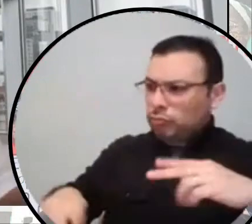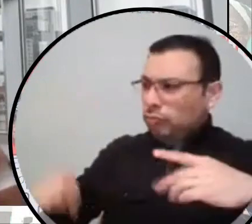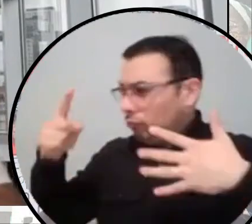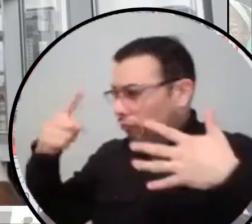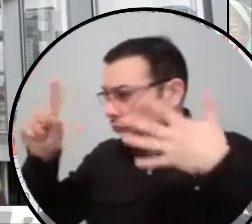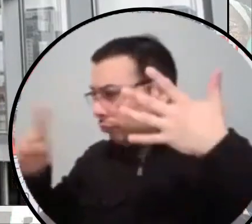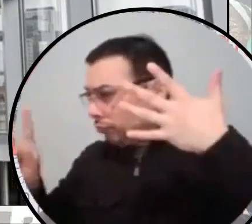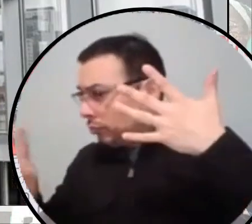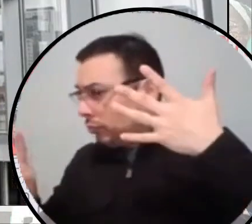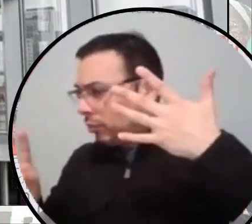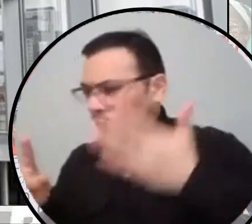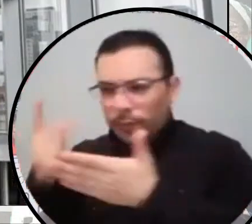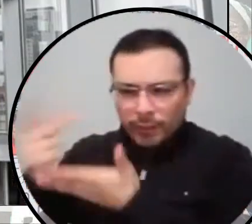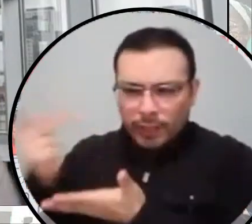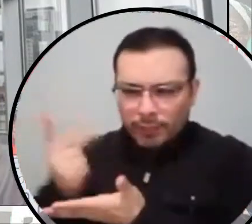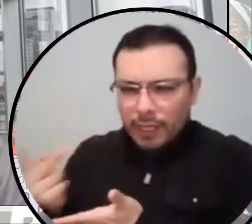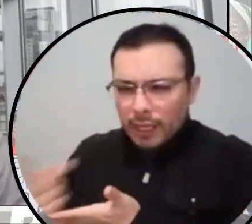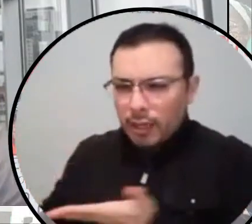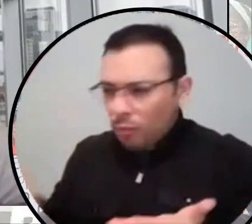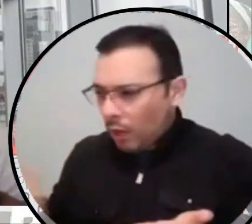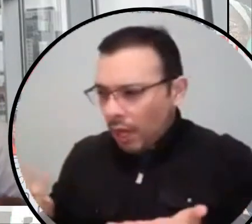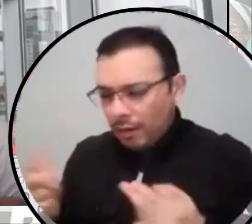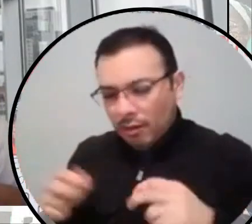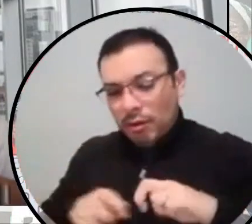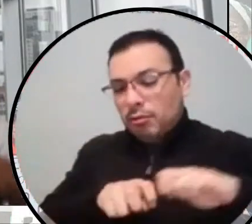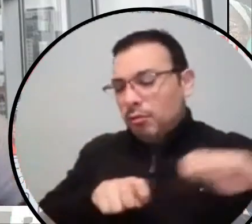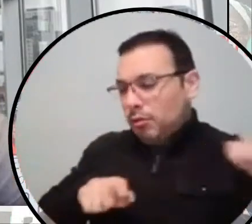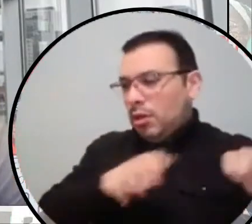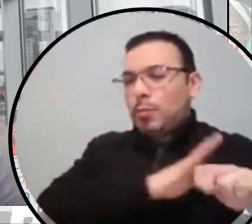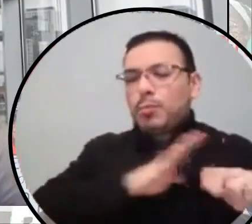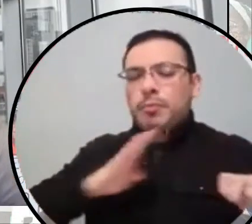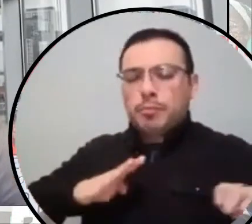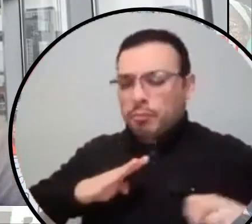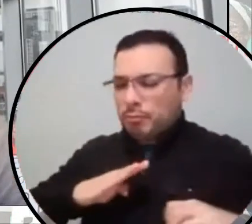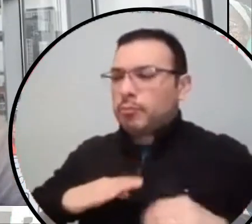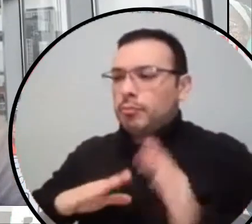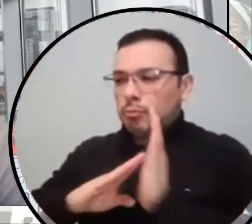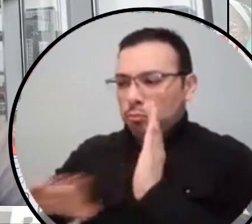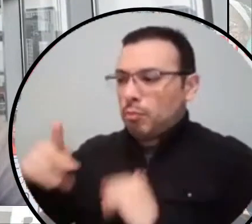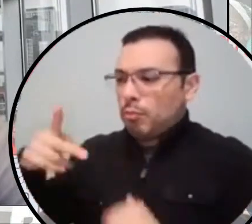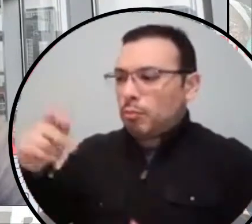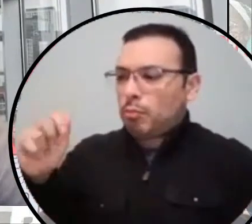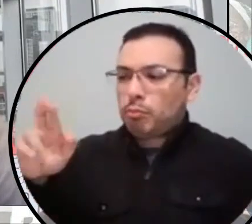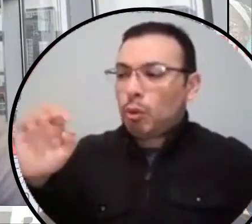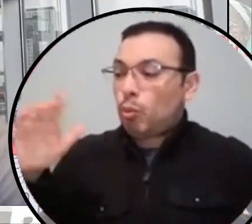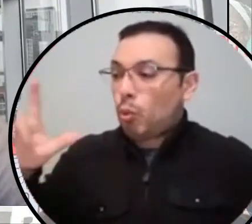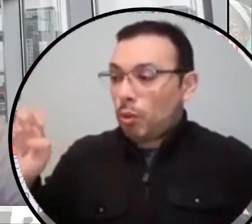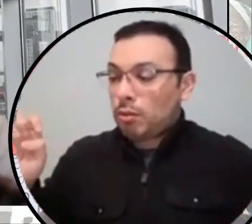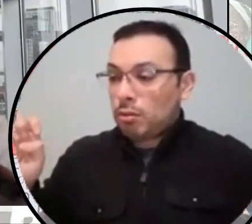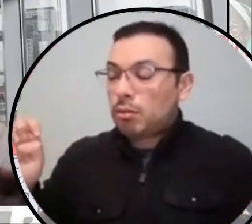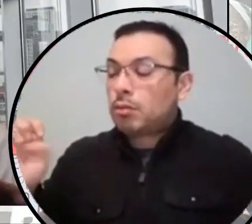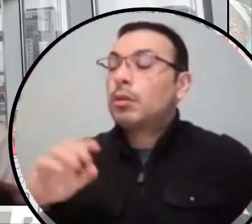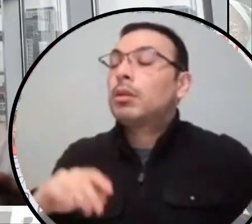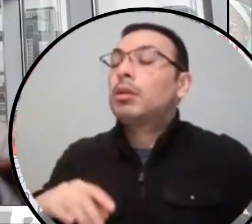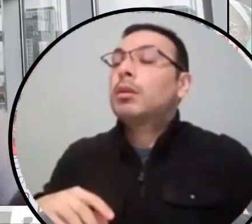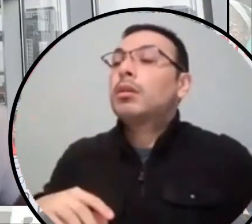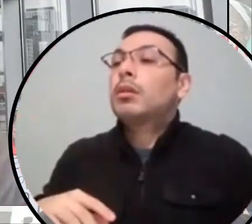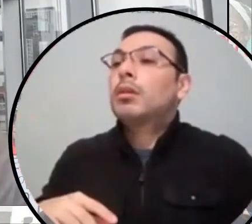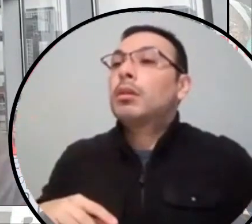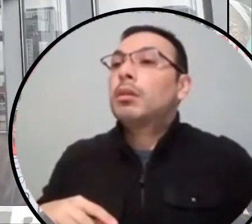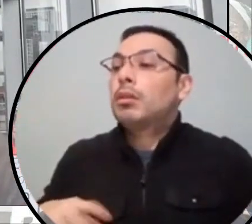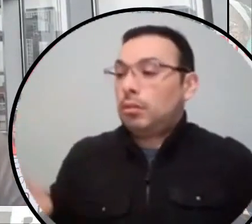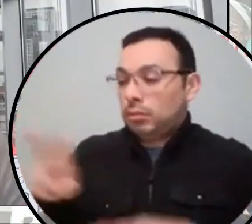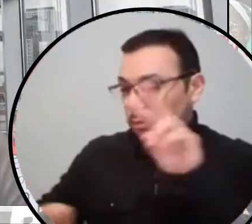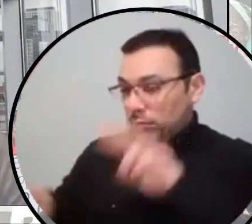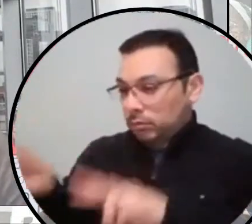came into the system to the time they appeared from the parole board. And based on that information, the parole board determines whether this person